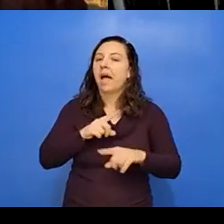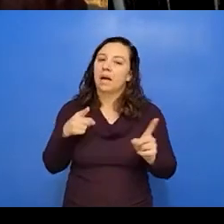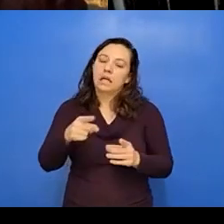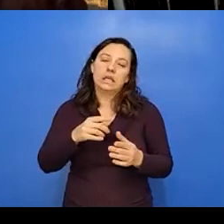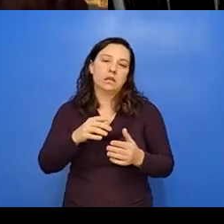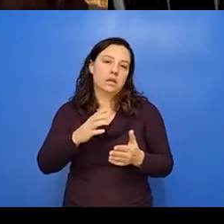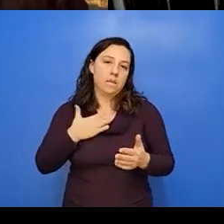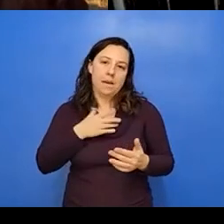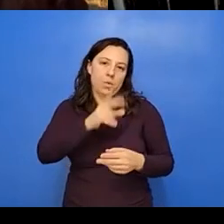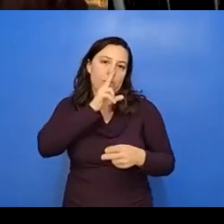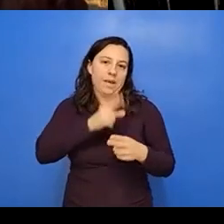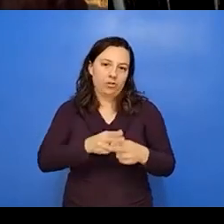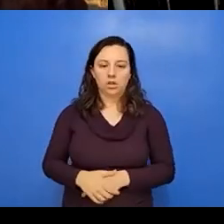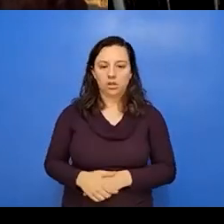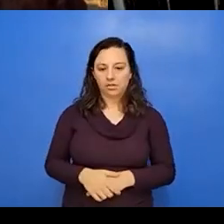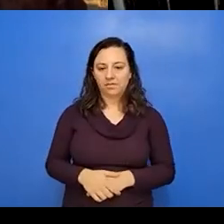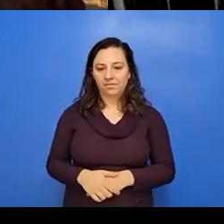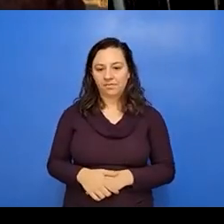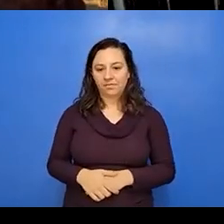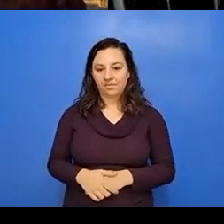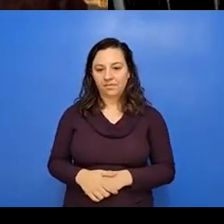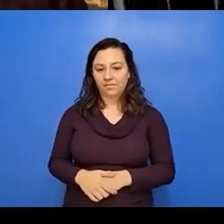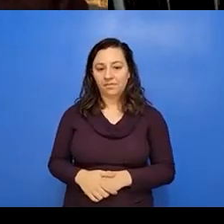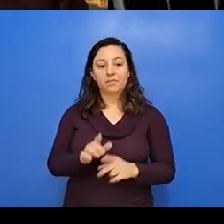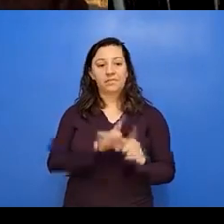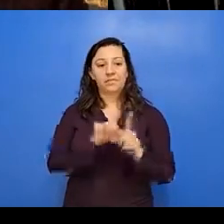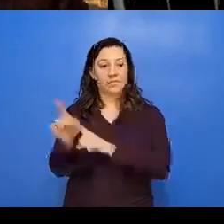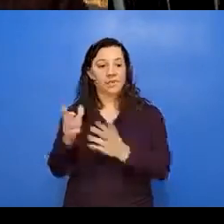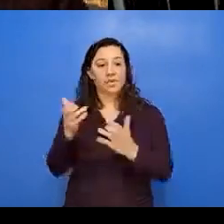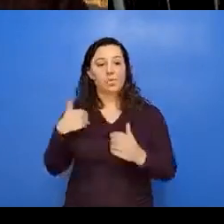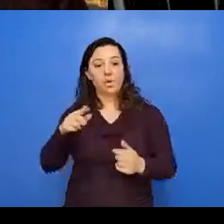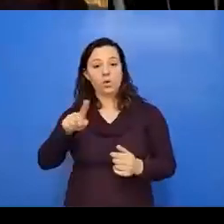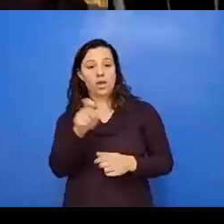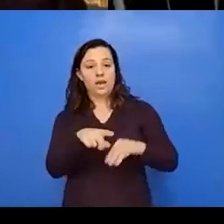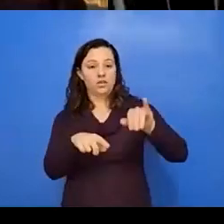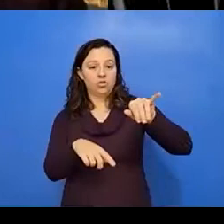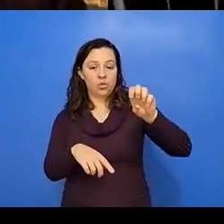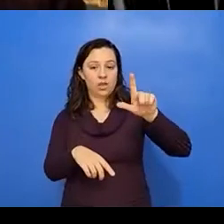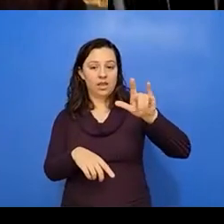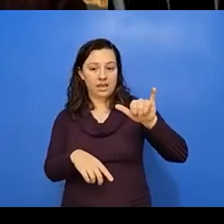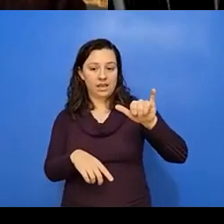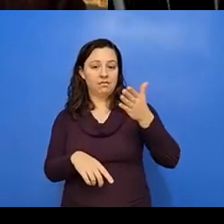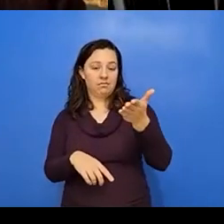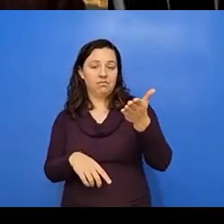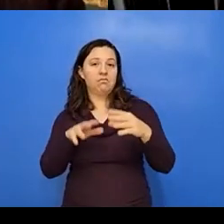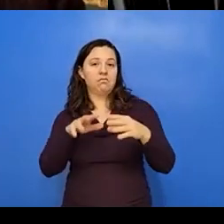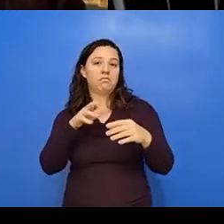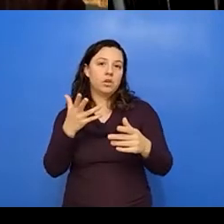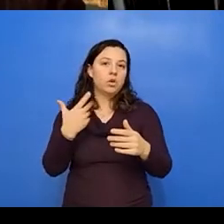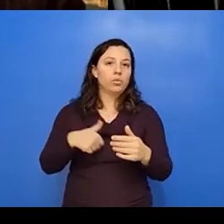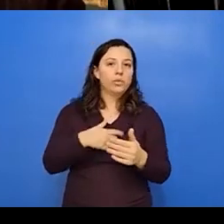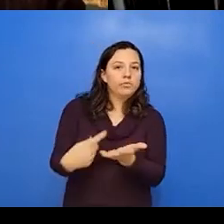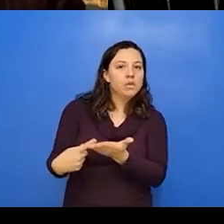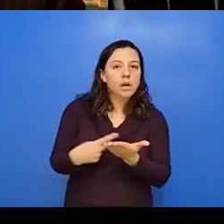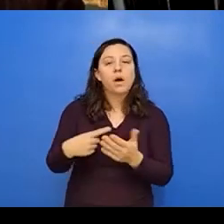so also I wanted to ask Joel Lee sort of in this conversation about native sovereignty